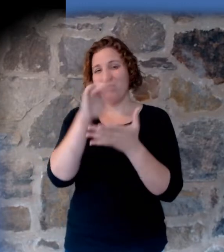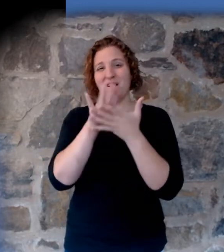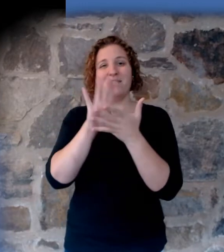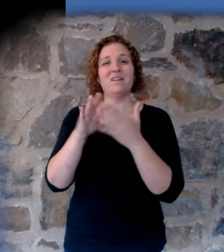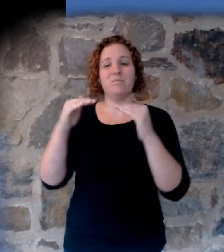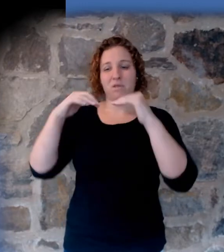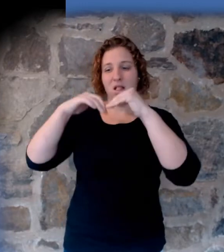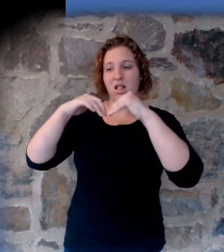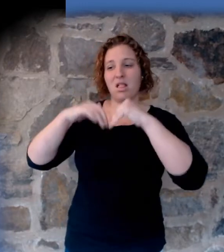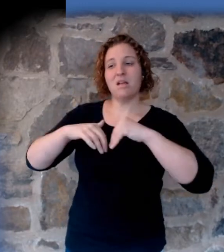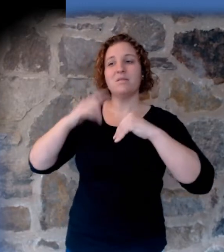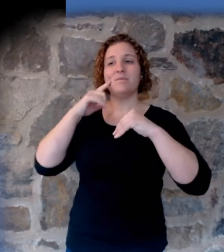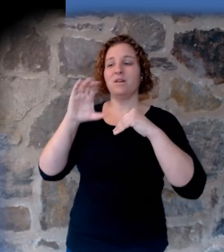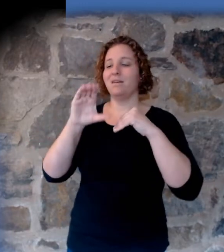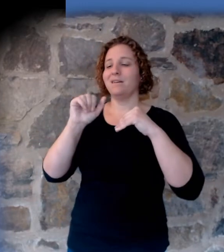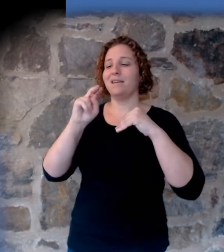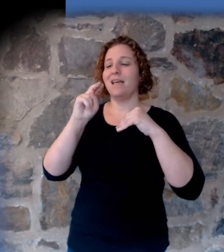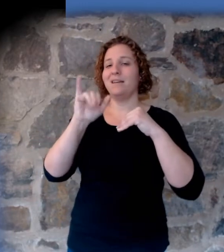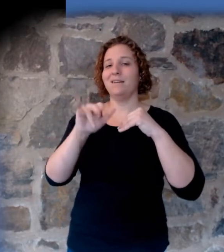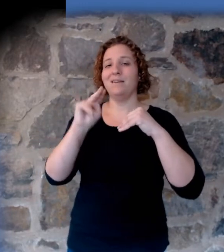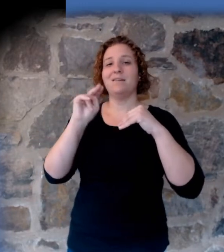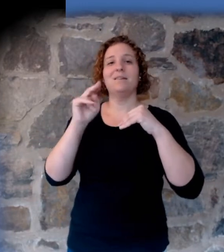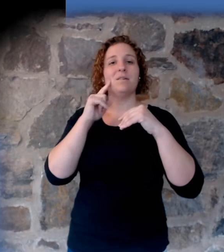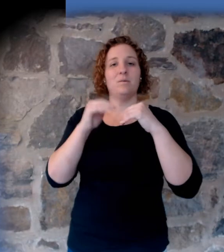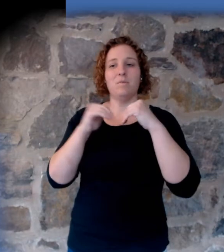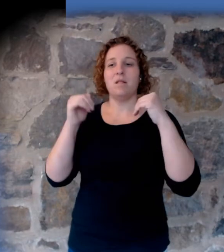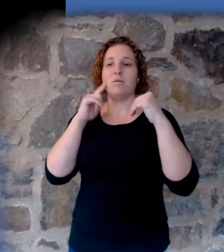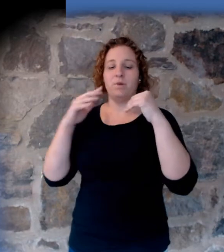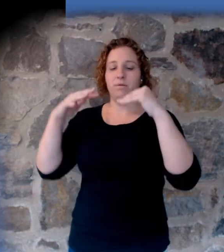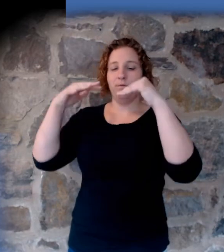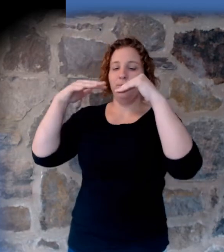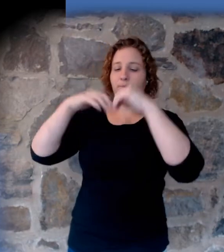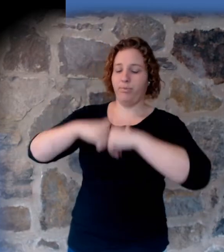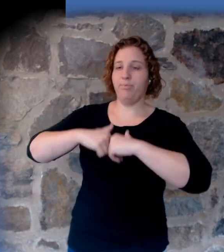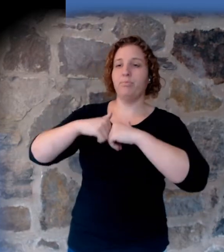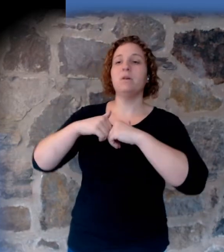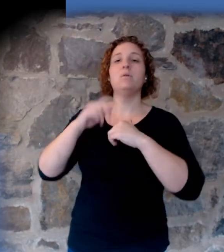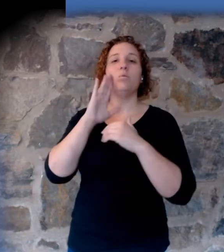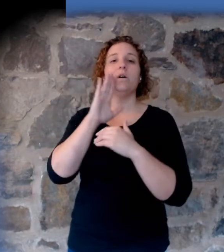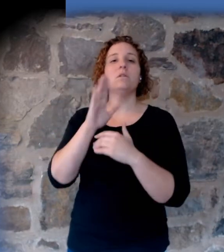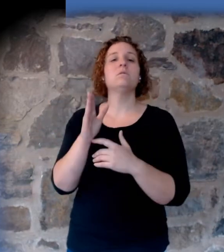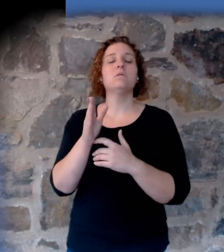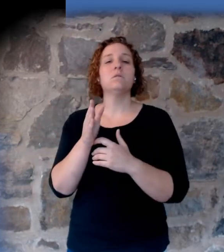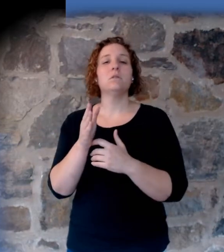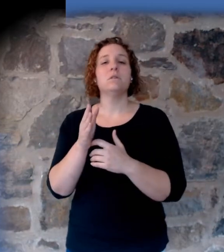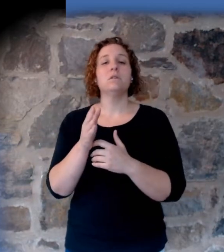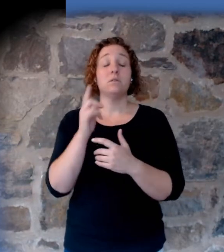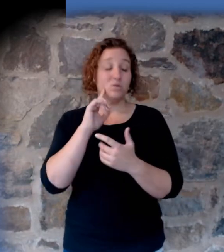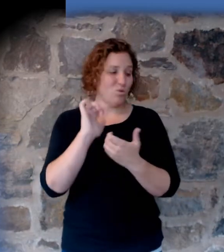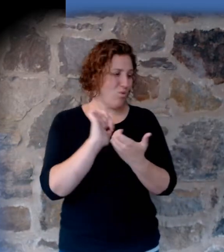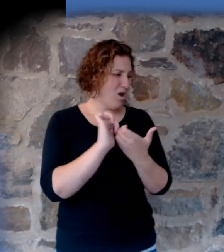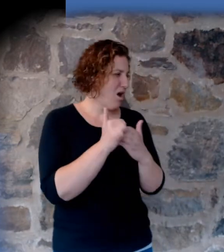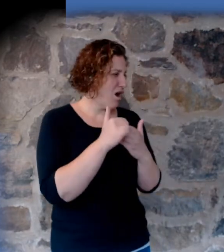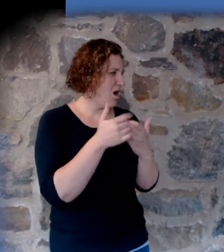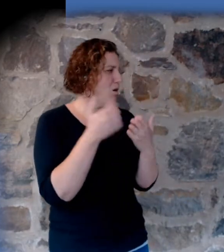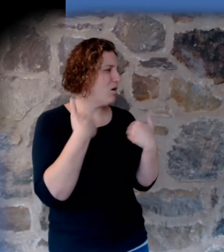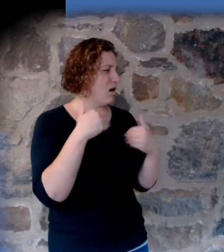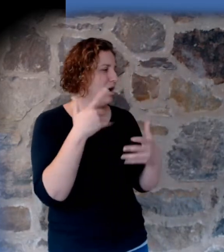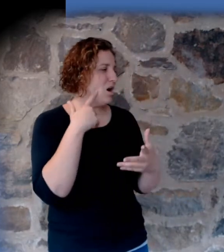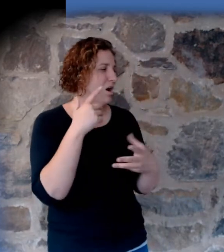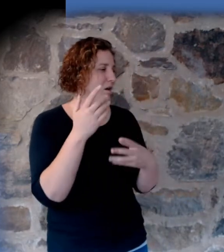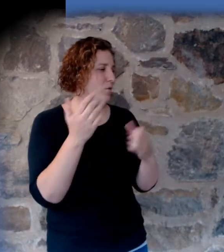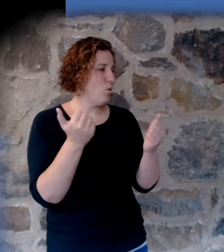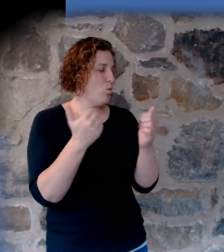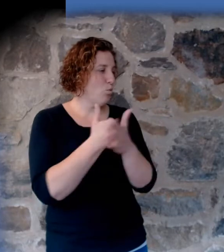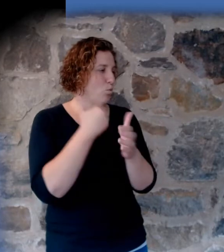because it would have, eventually, the sides would have collapsed and broken down? Then how in the world do we get this all carved out? Well,